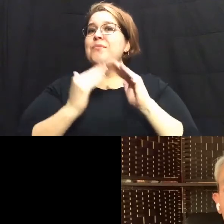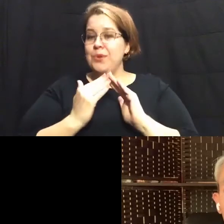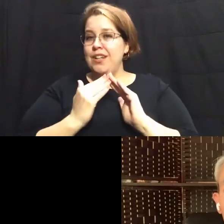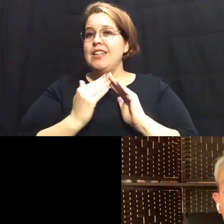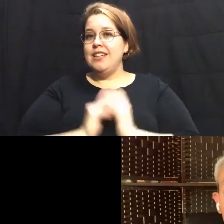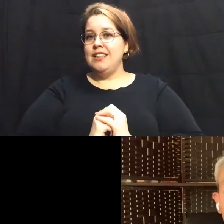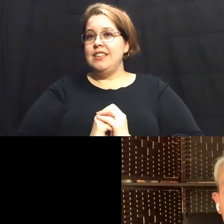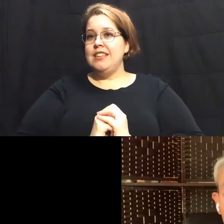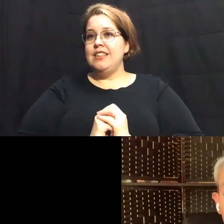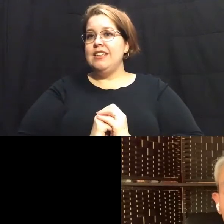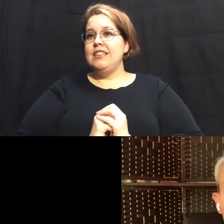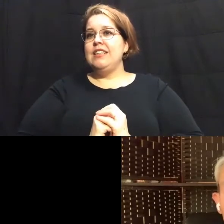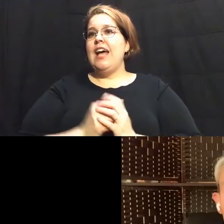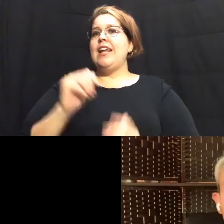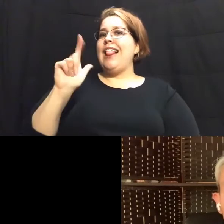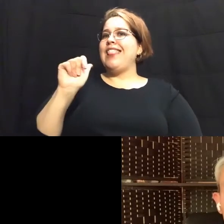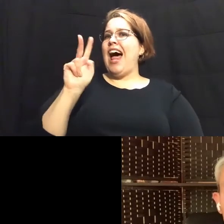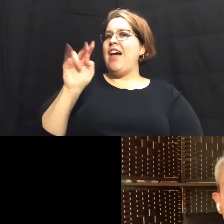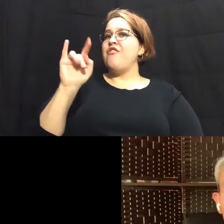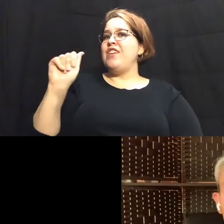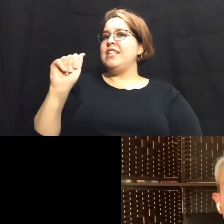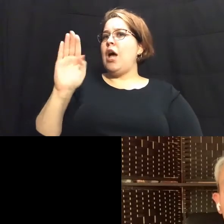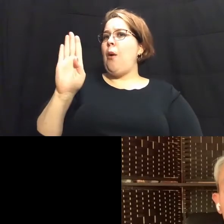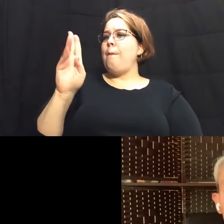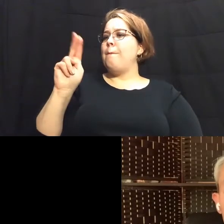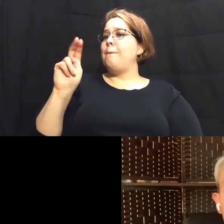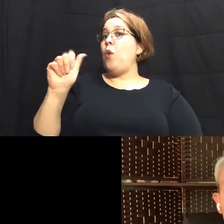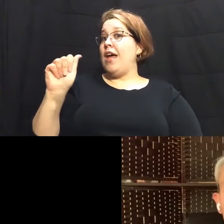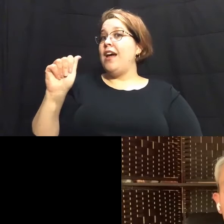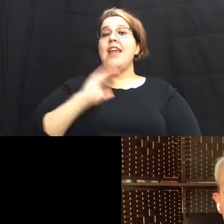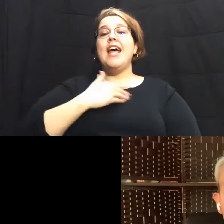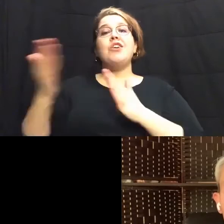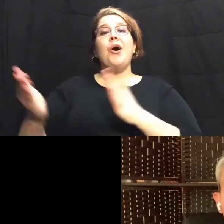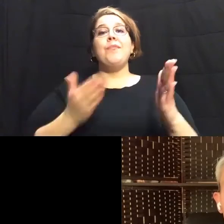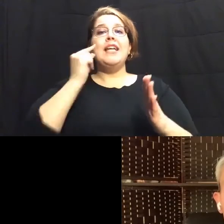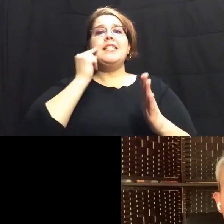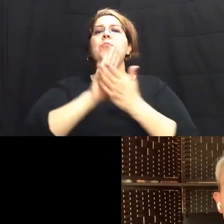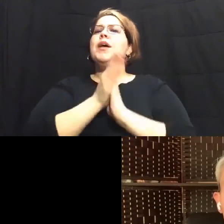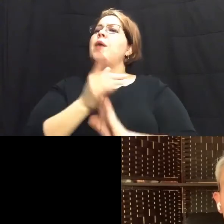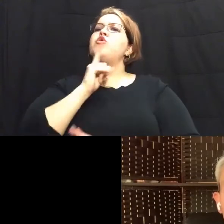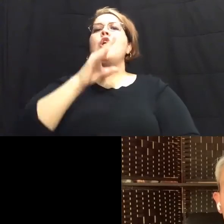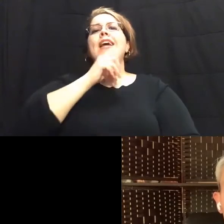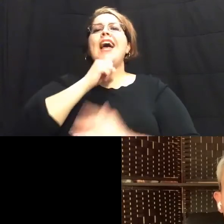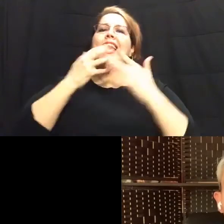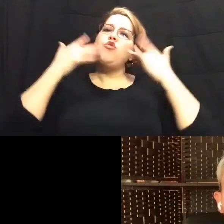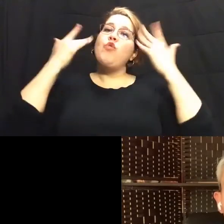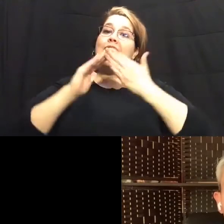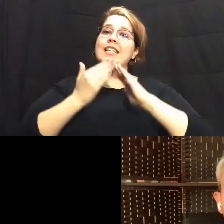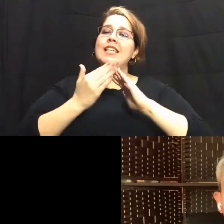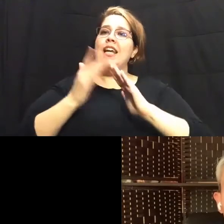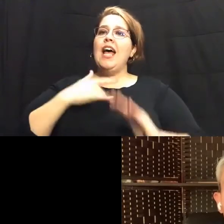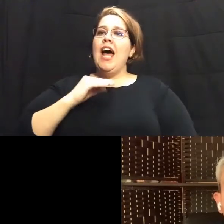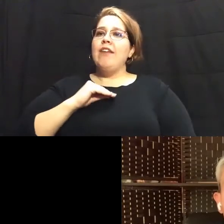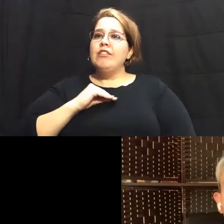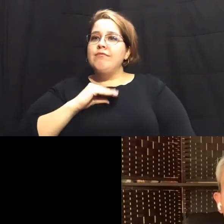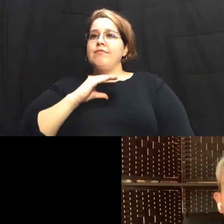uh la vida buena which is our strategic plan to make san antonio truly an age-friendly city i'm honored to be